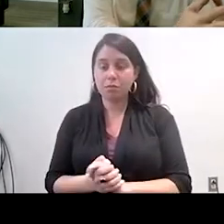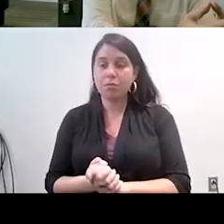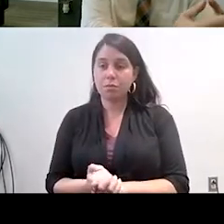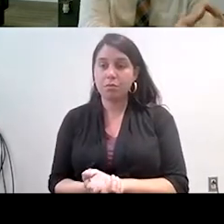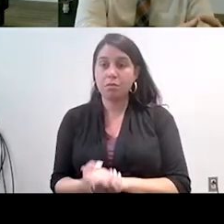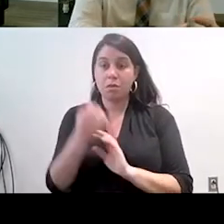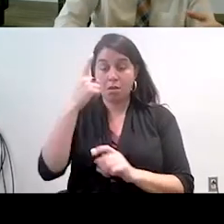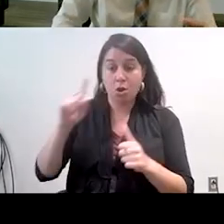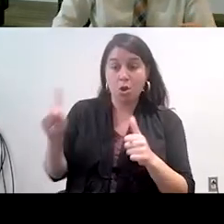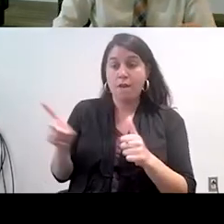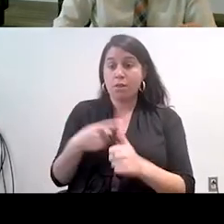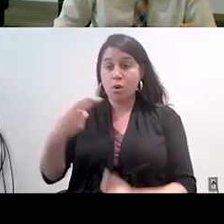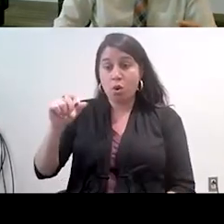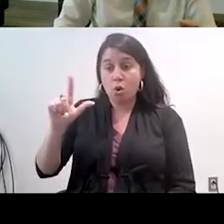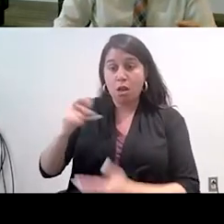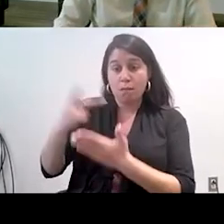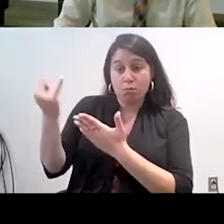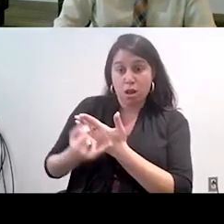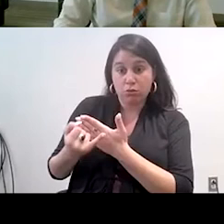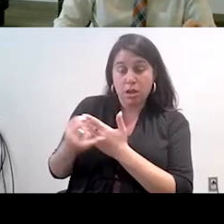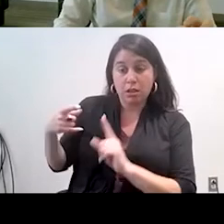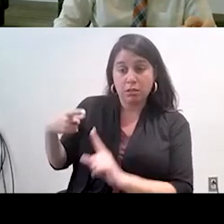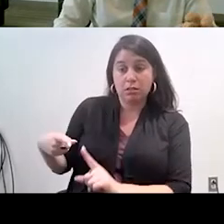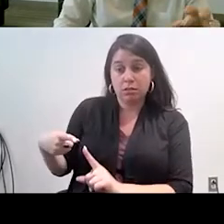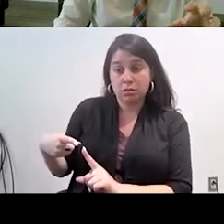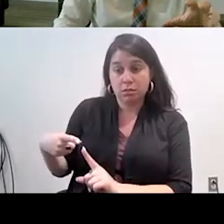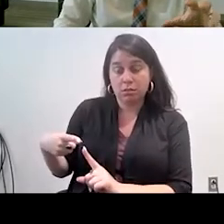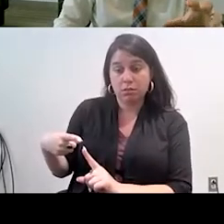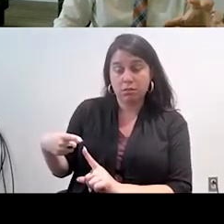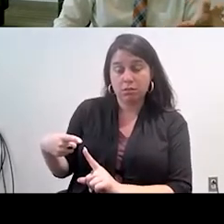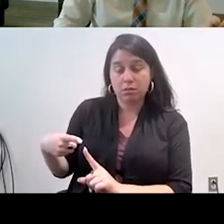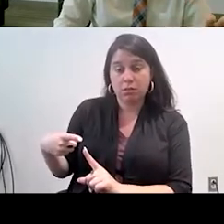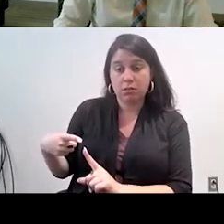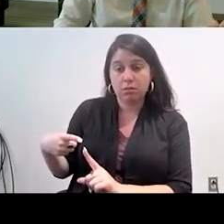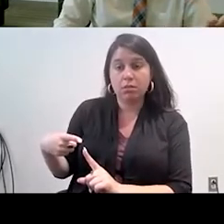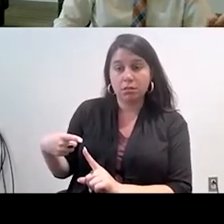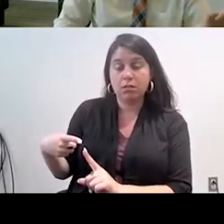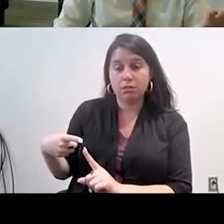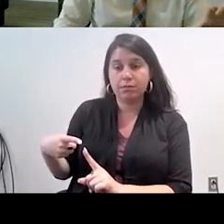OLA project that I did when